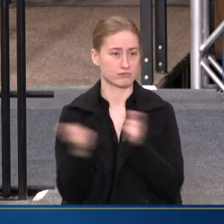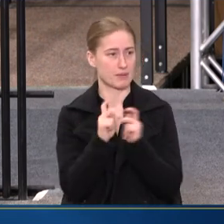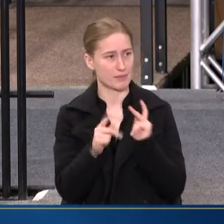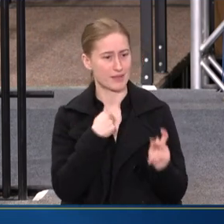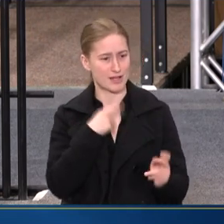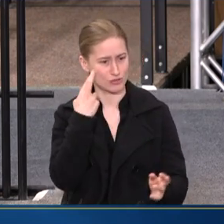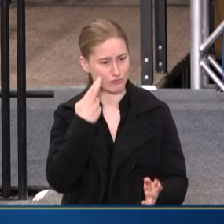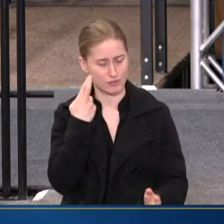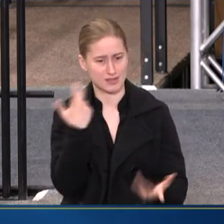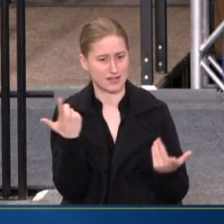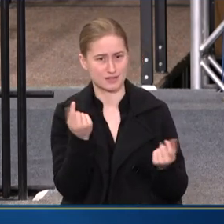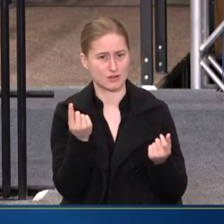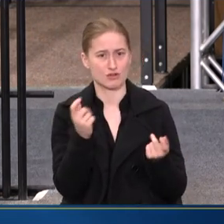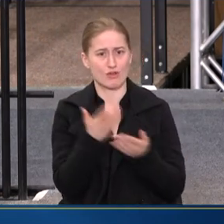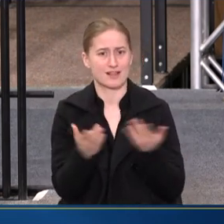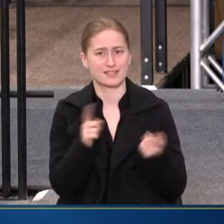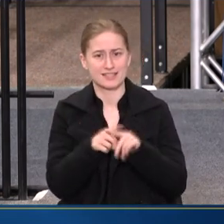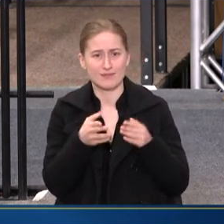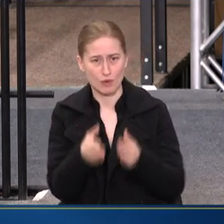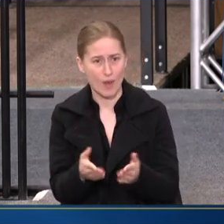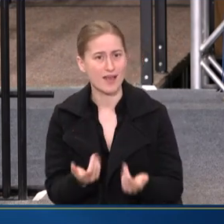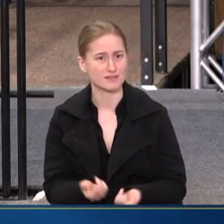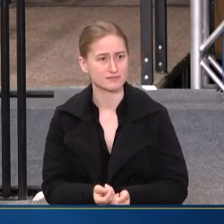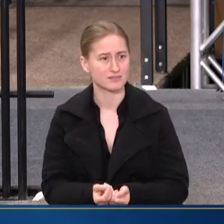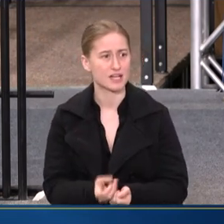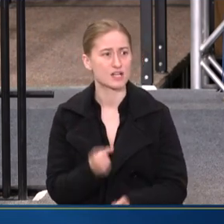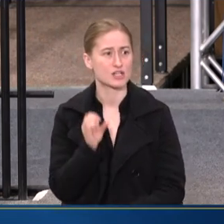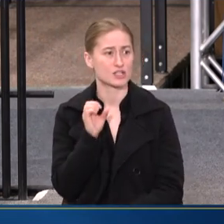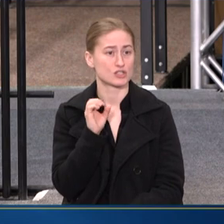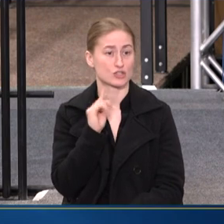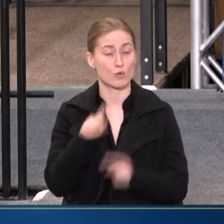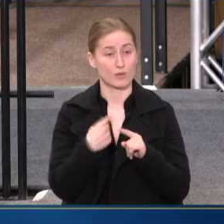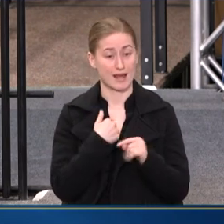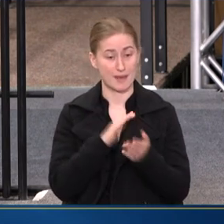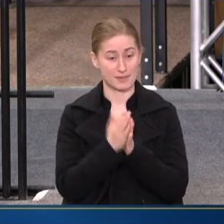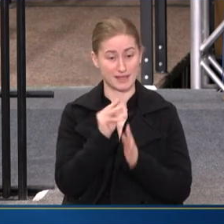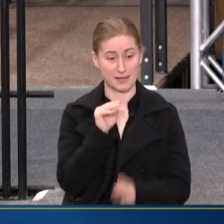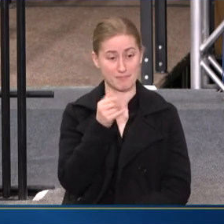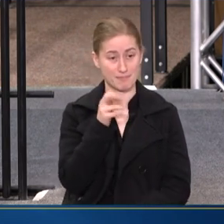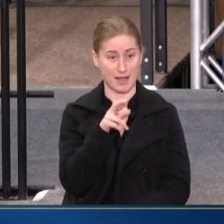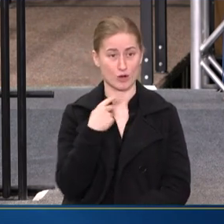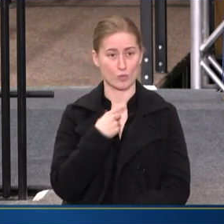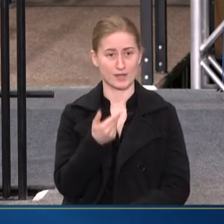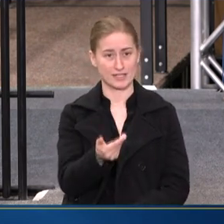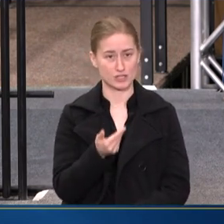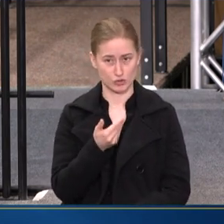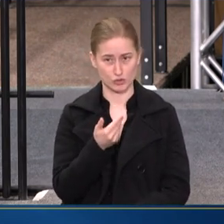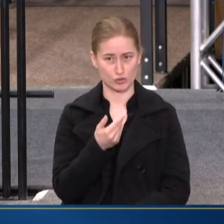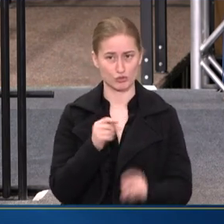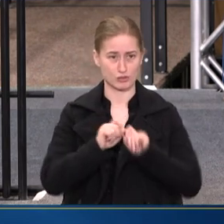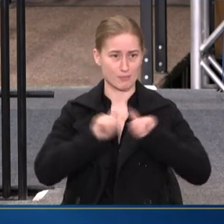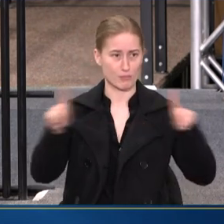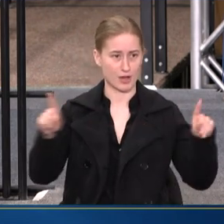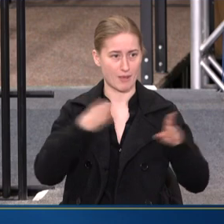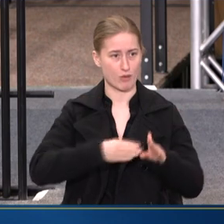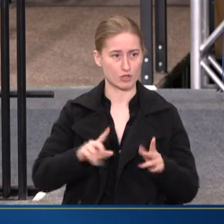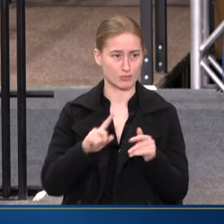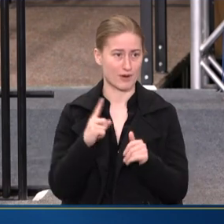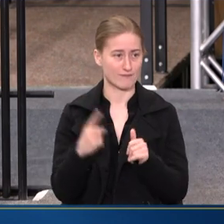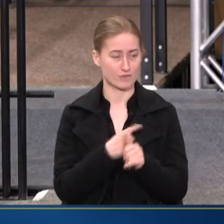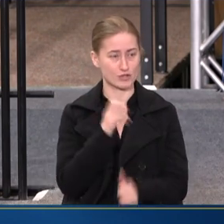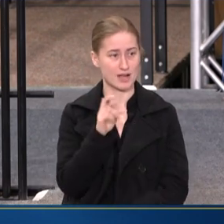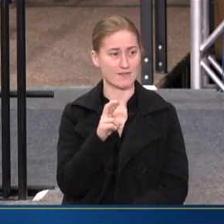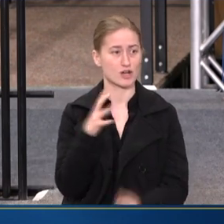HOW WE COULD DO THINGS IN A DIFFERENT WAY. SO, WHEN I BECAME MAYOR, WE INTRODUCED AND PUT OUT BALTIMORE'S FIRST EVER